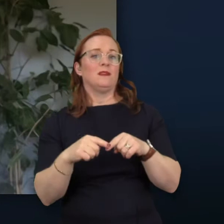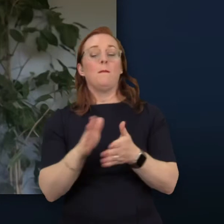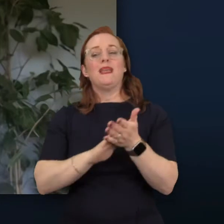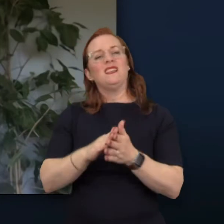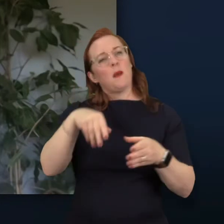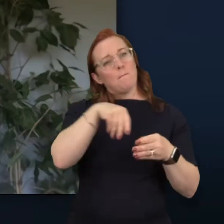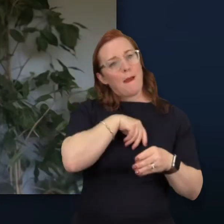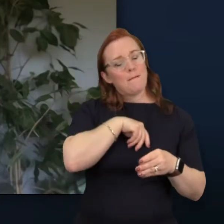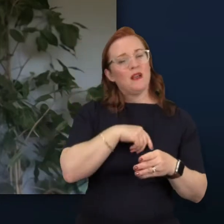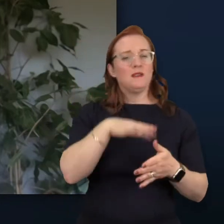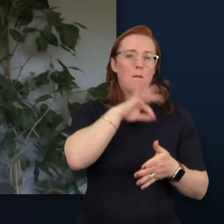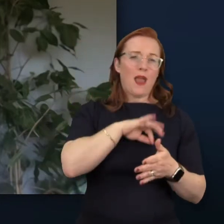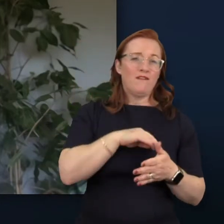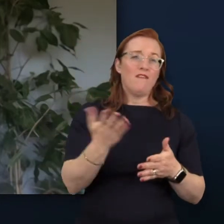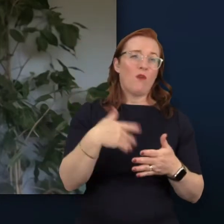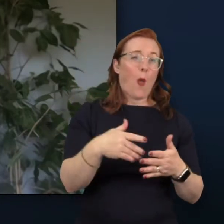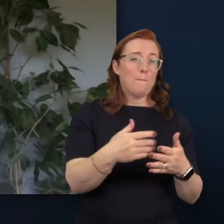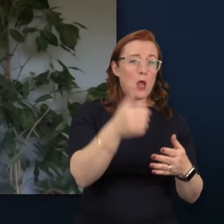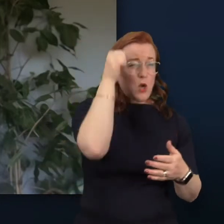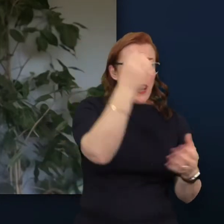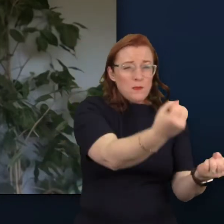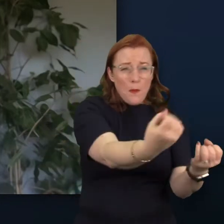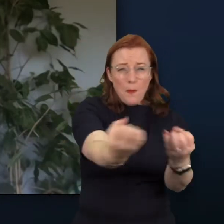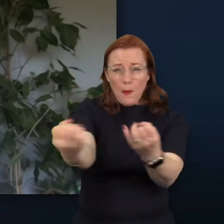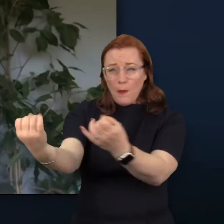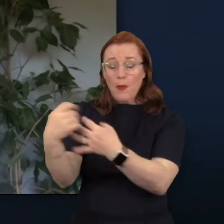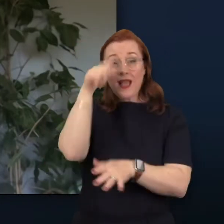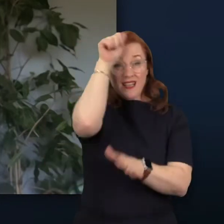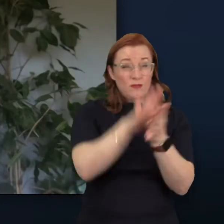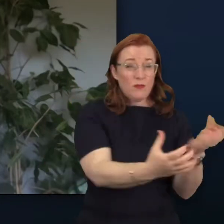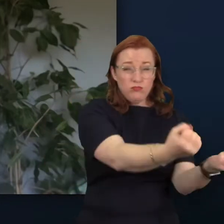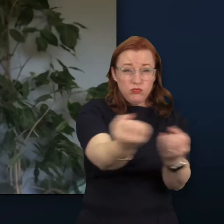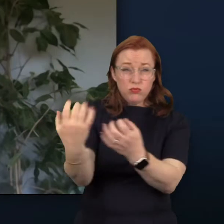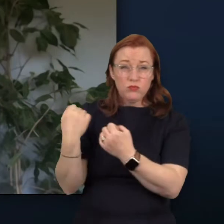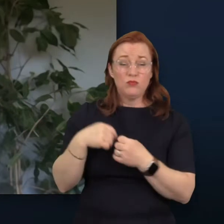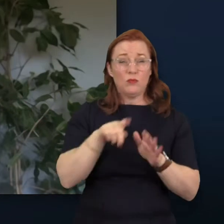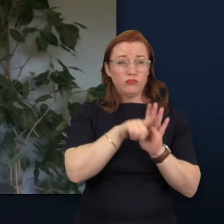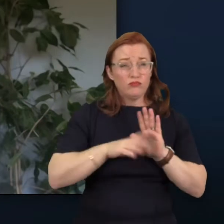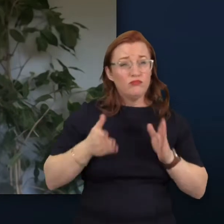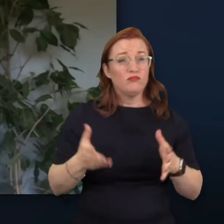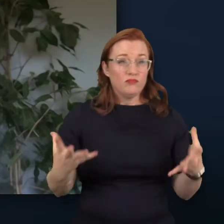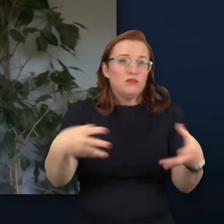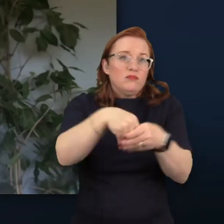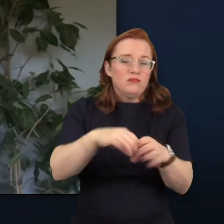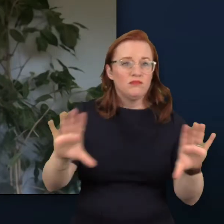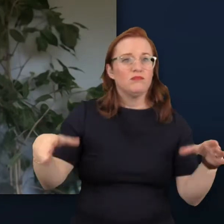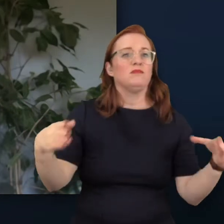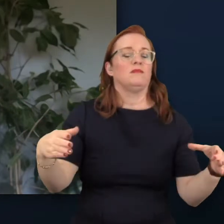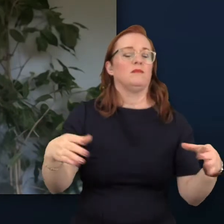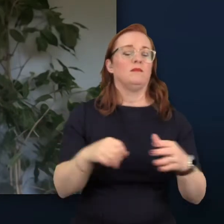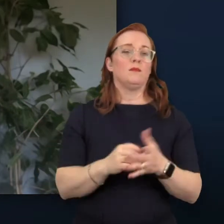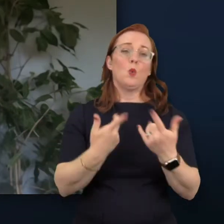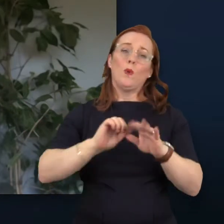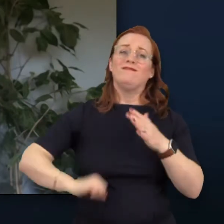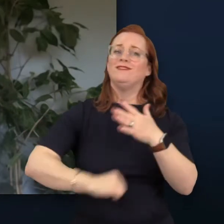benefits built on shared knowledge, experience and requirements. By developing an industry-wide